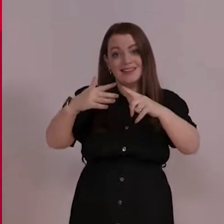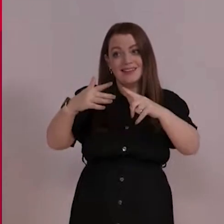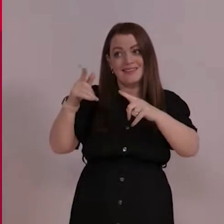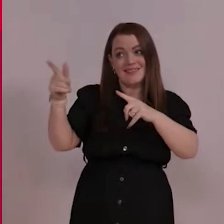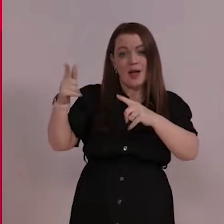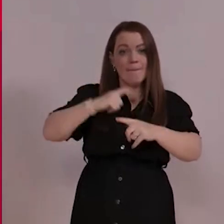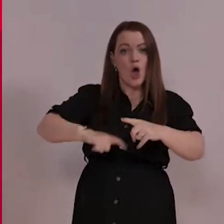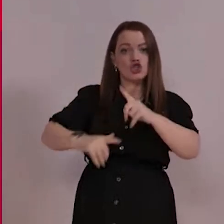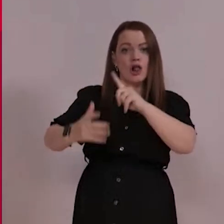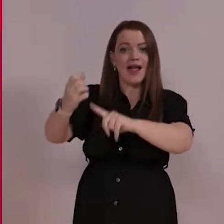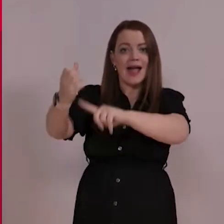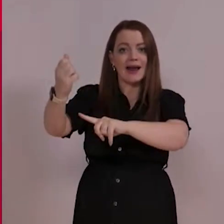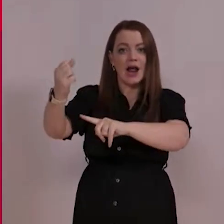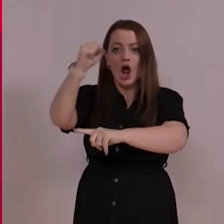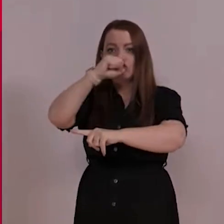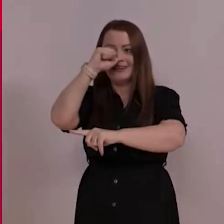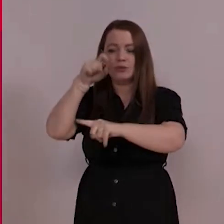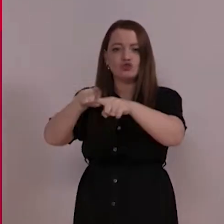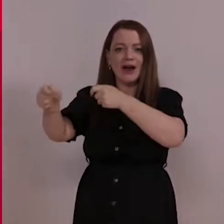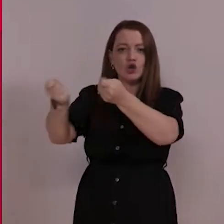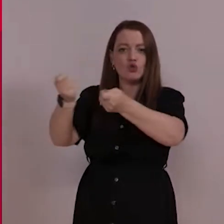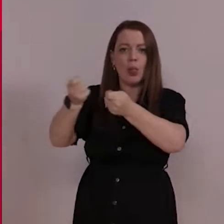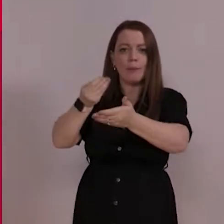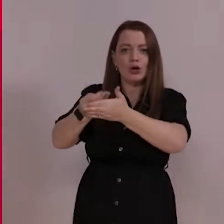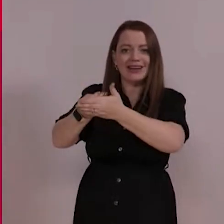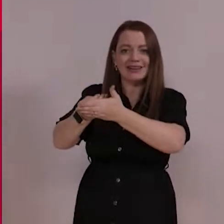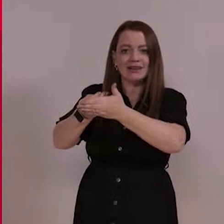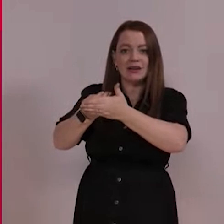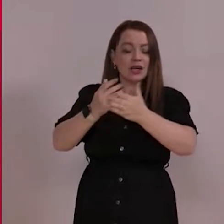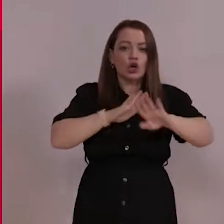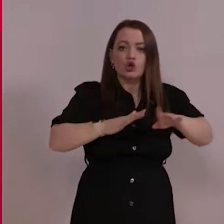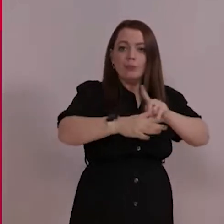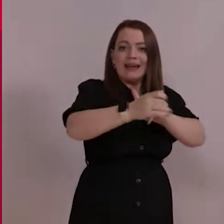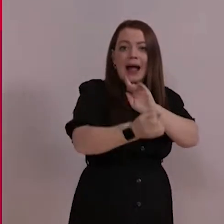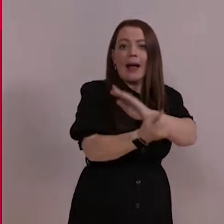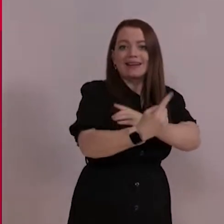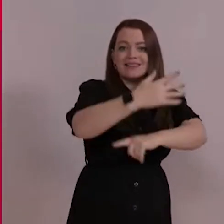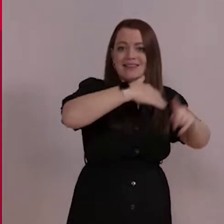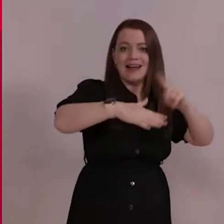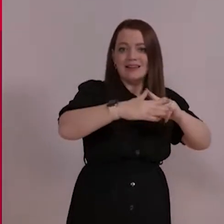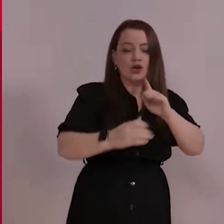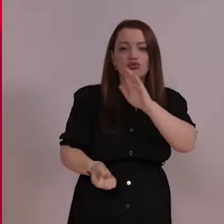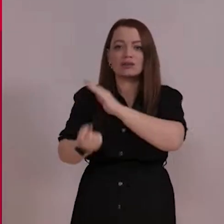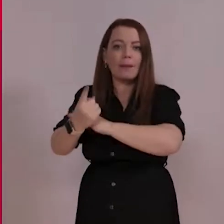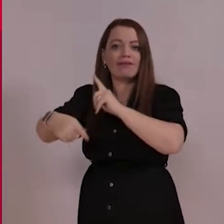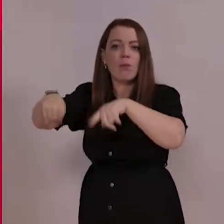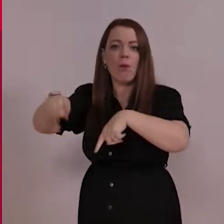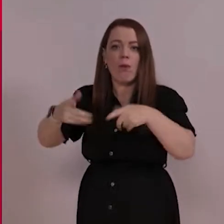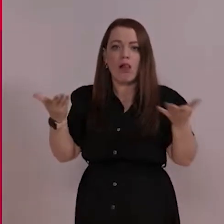will try and control where the money goes. And the reality of it is, it shouldn't happen in society, and it shouldn't happen in football. Thank you.